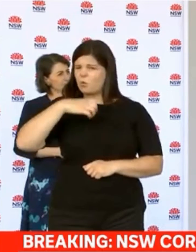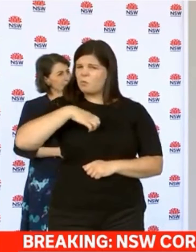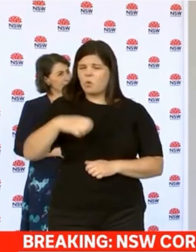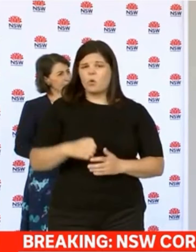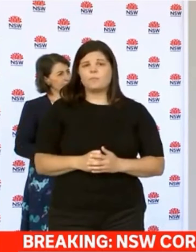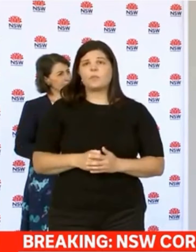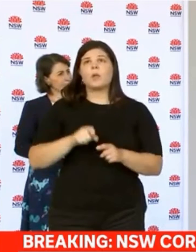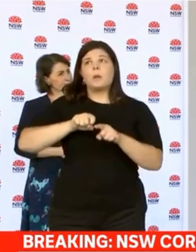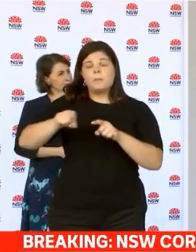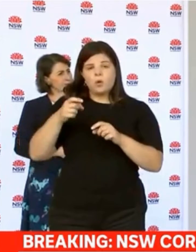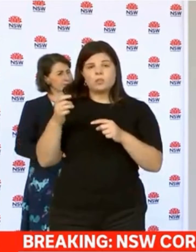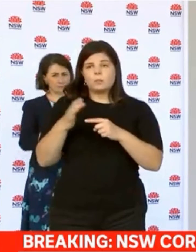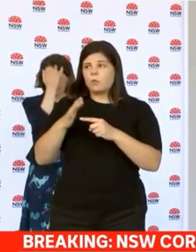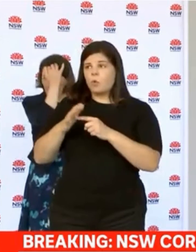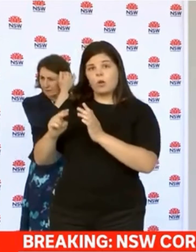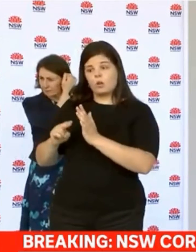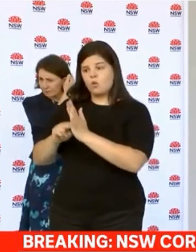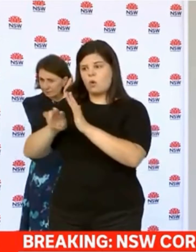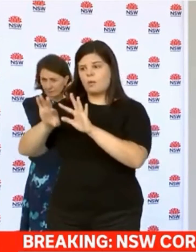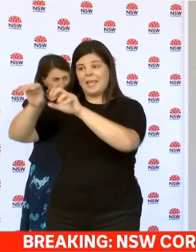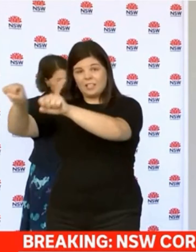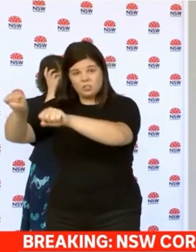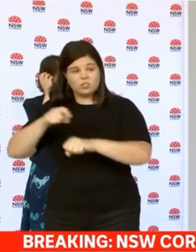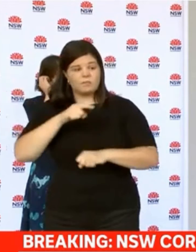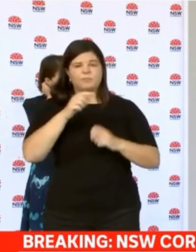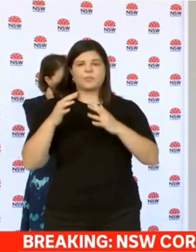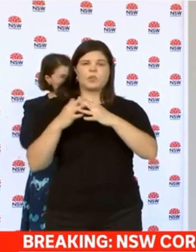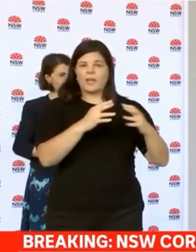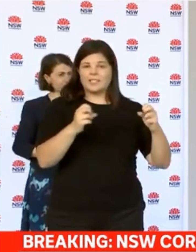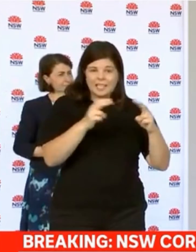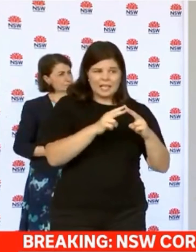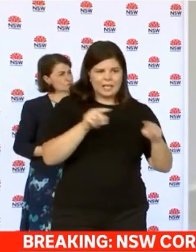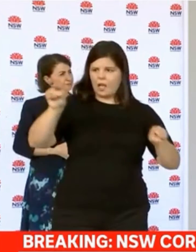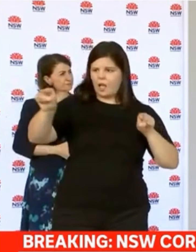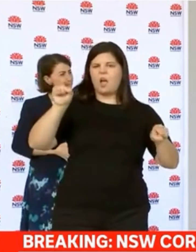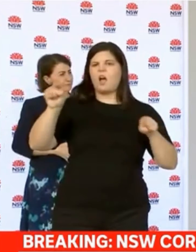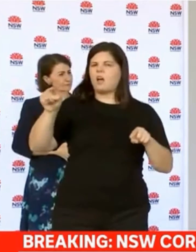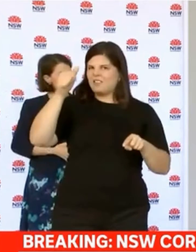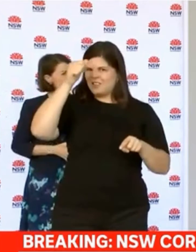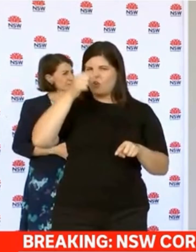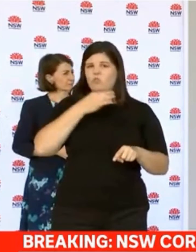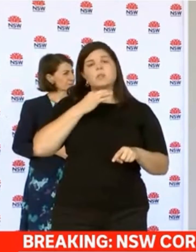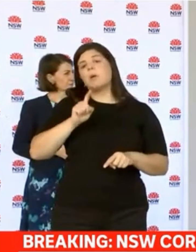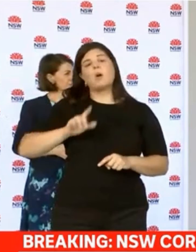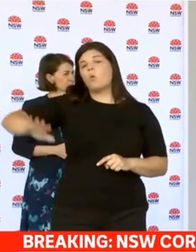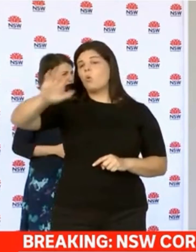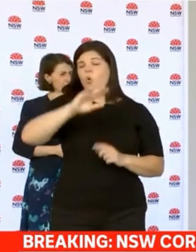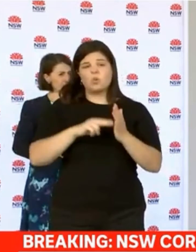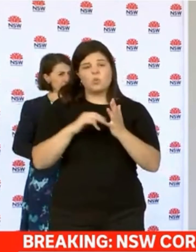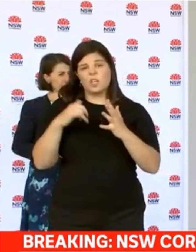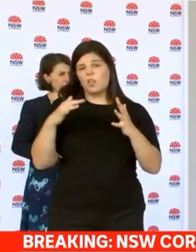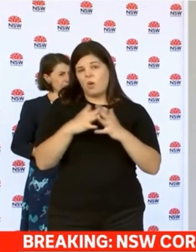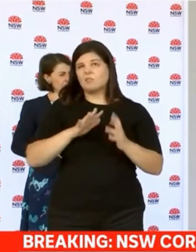places such as the northern beaches, such as Western Sydney where we've seen cases recently. But it applies throughout the country, throughout